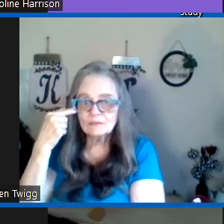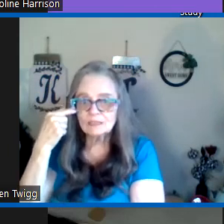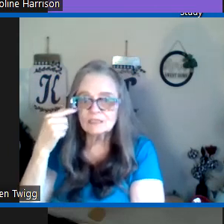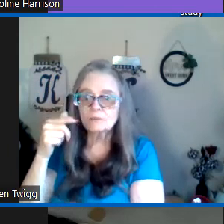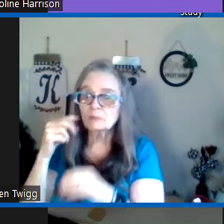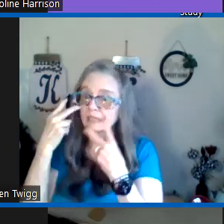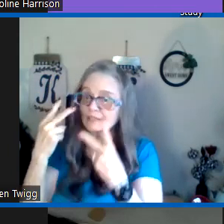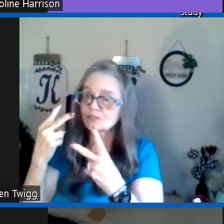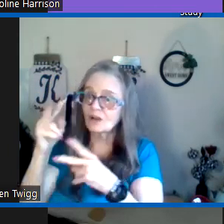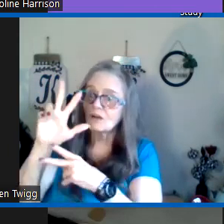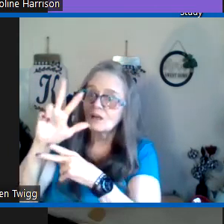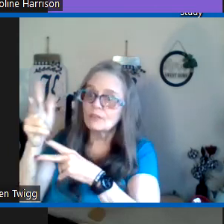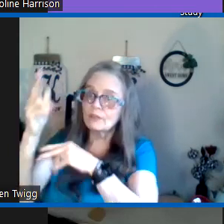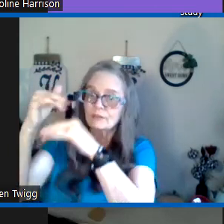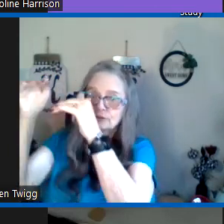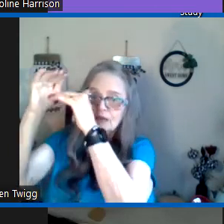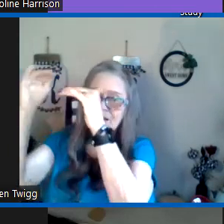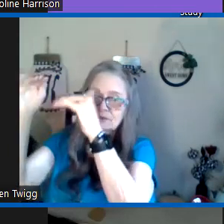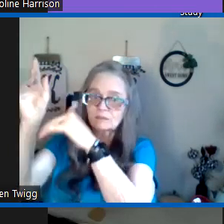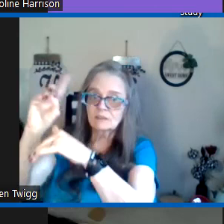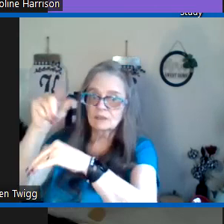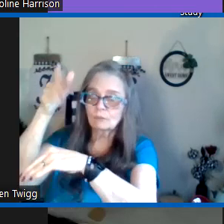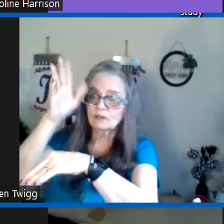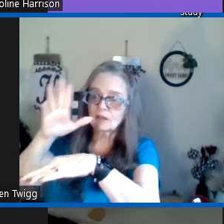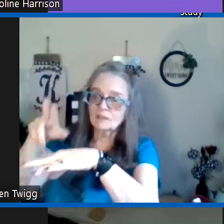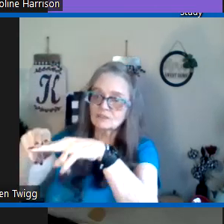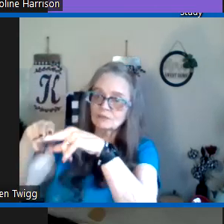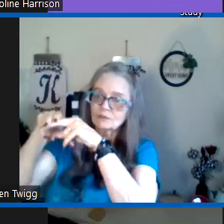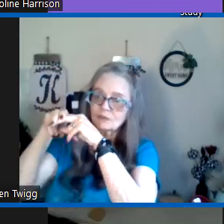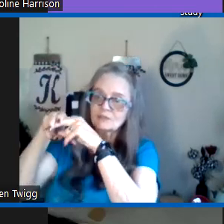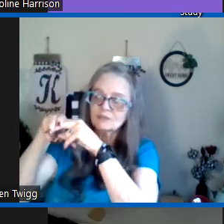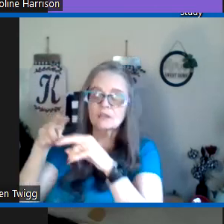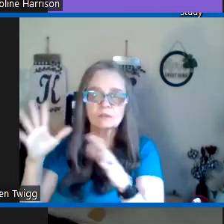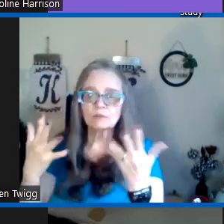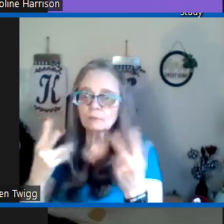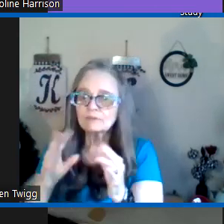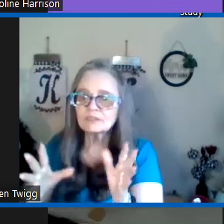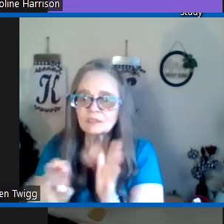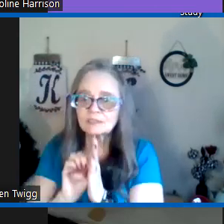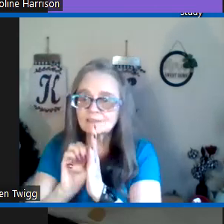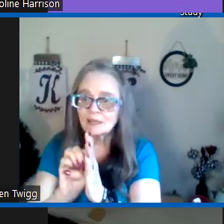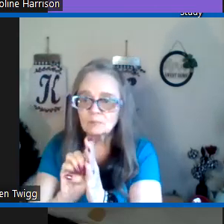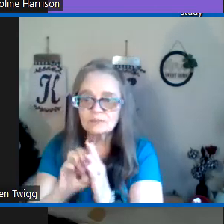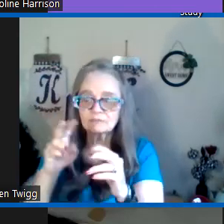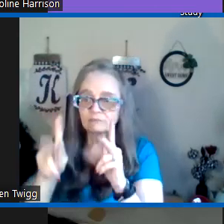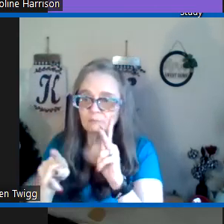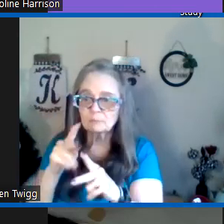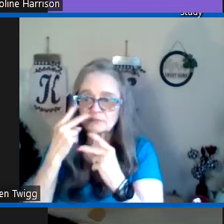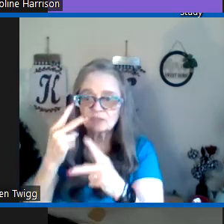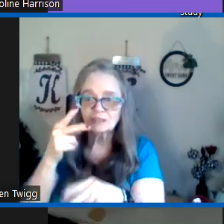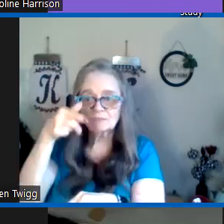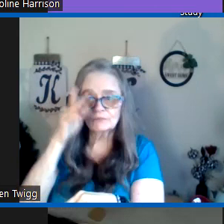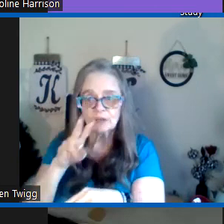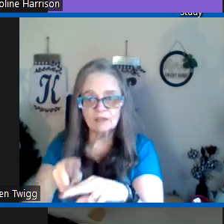that he but he saw the third heaven where God's throne is so we've seen examples of